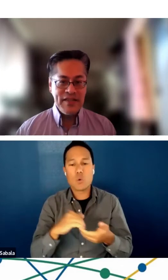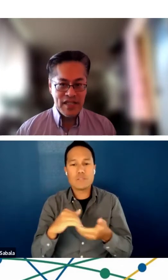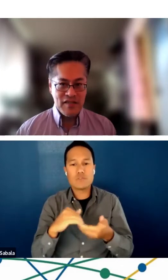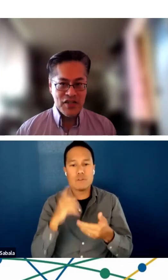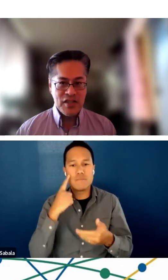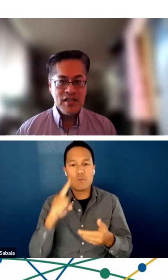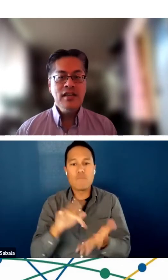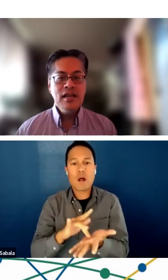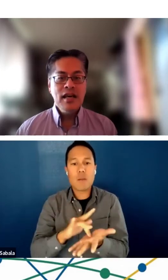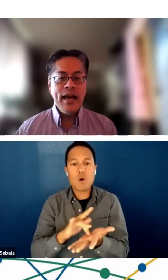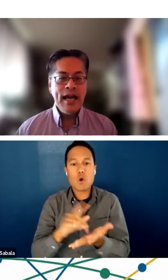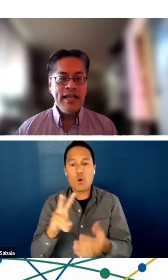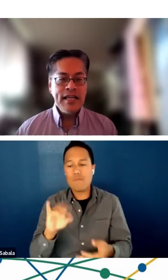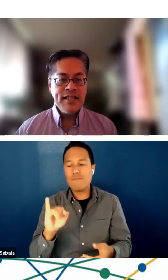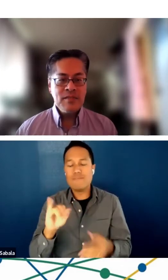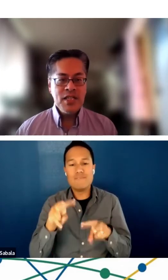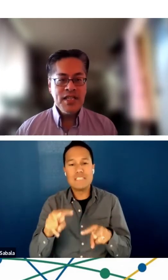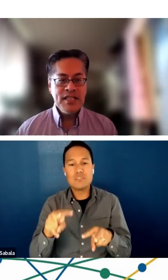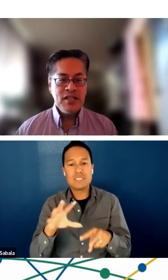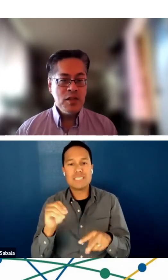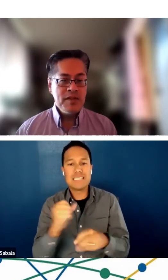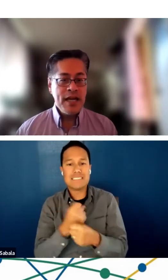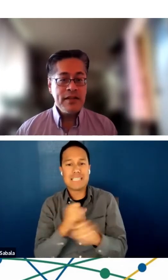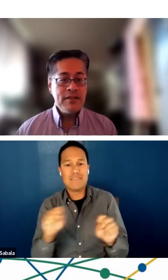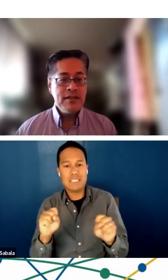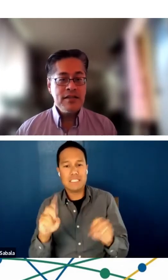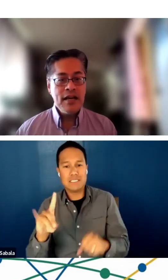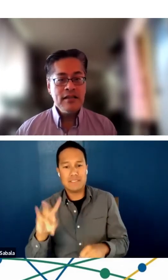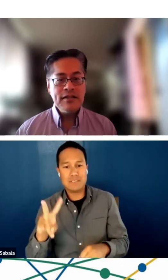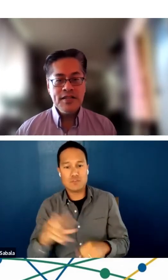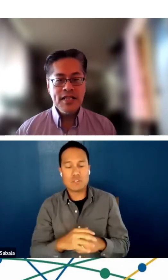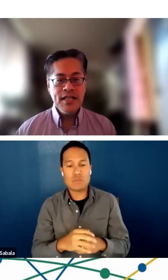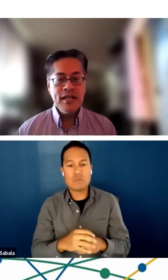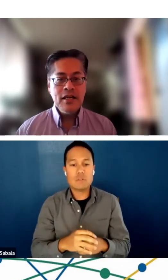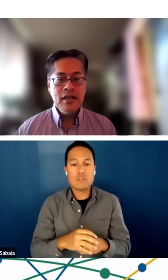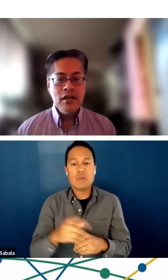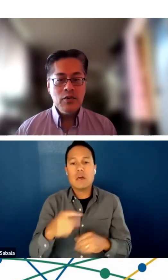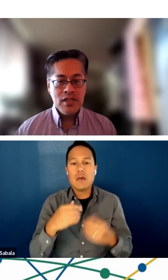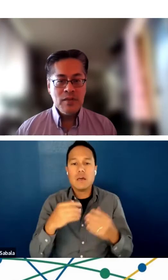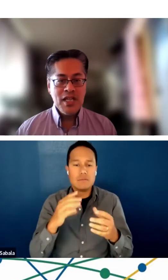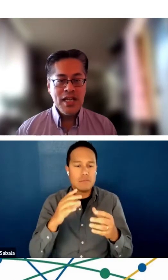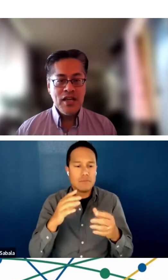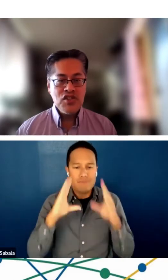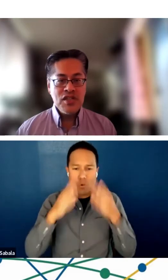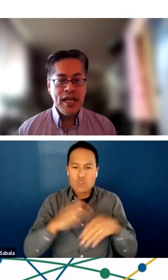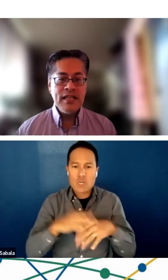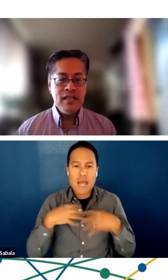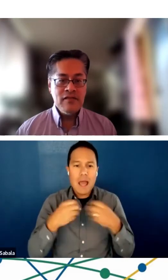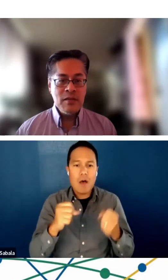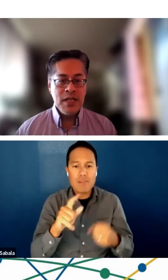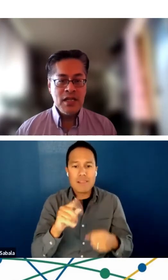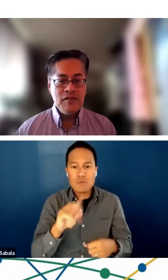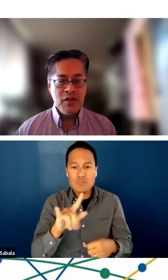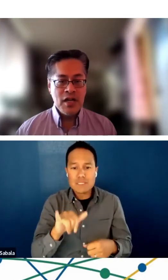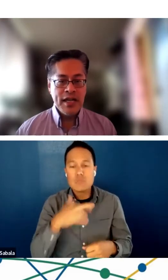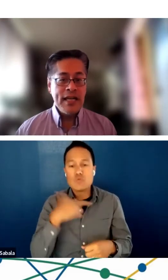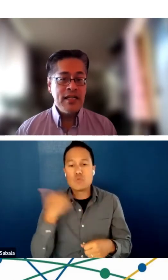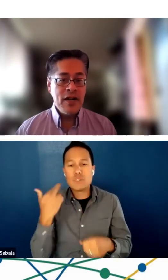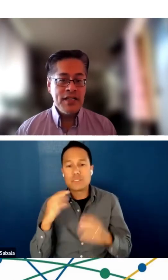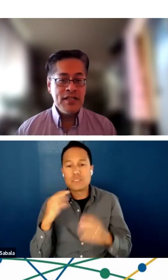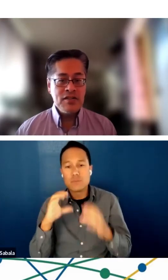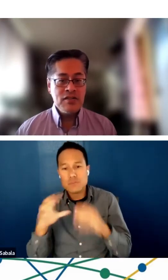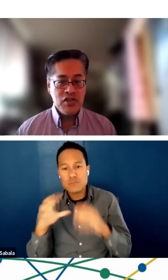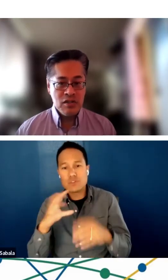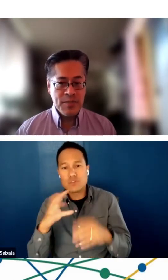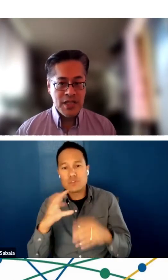and Patient Safety Division. And he has expertise in human factors, health literacy, risk communication, and the development of drug